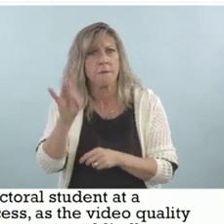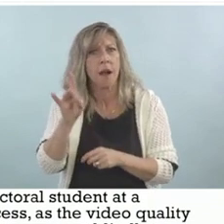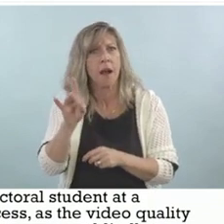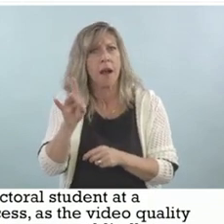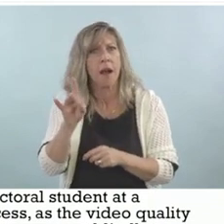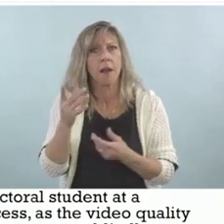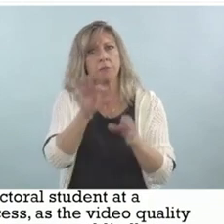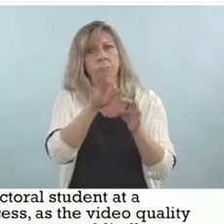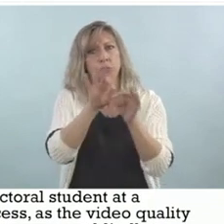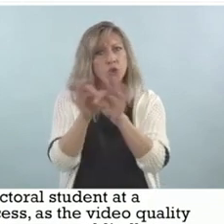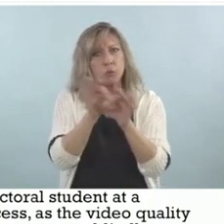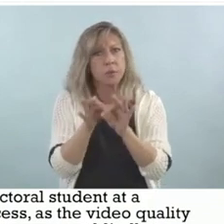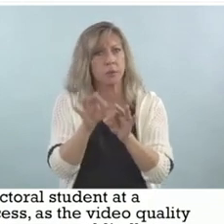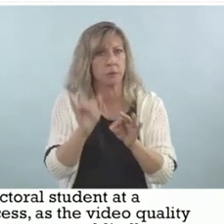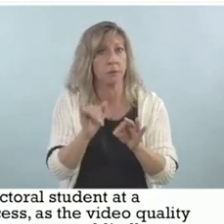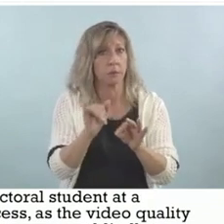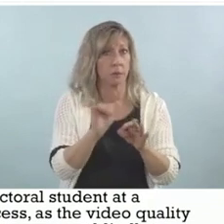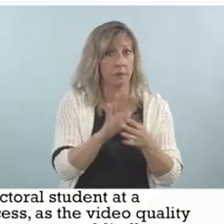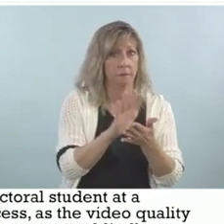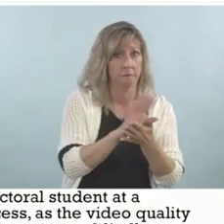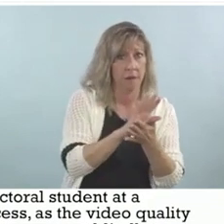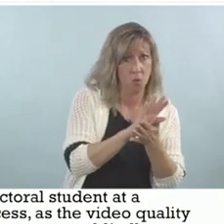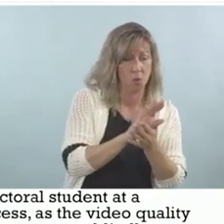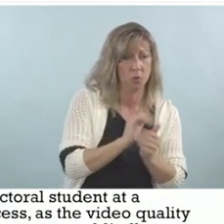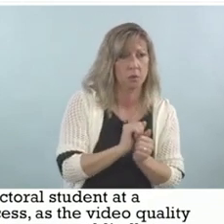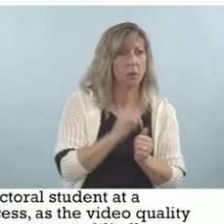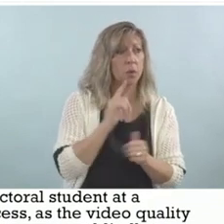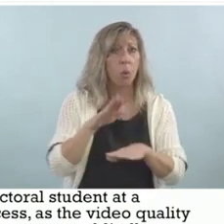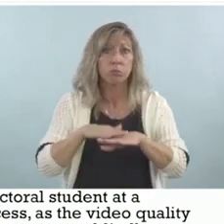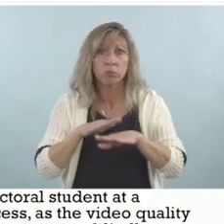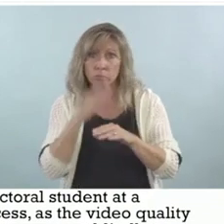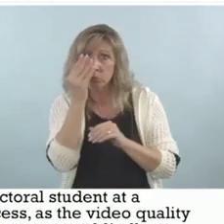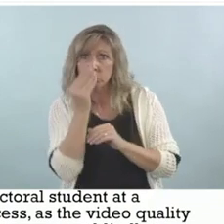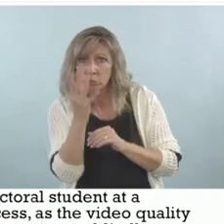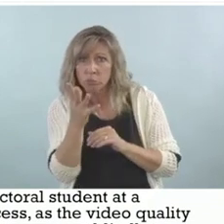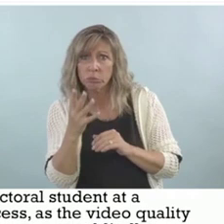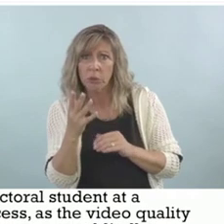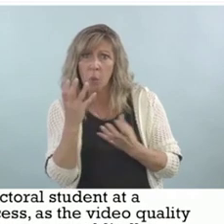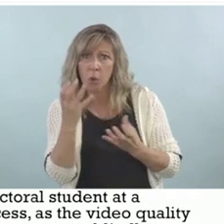I am a CODA, so I'm fluent in ASL.